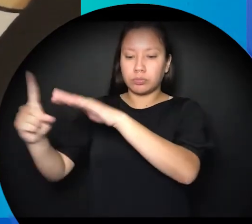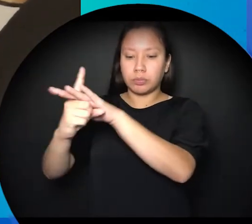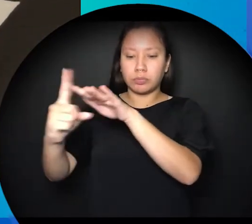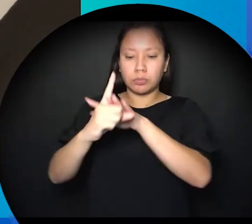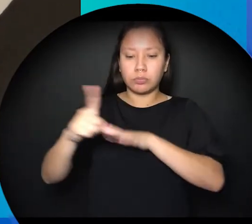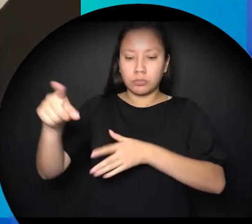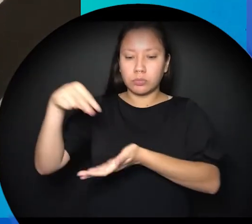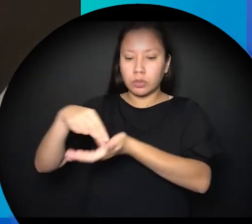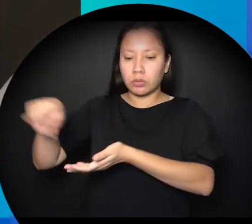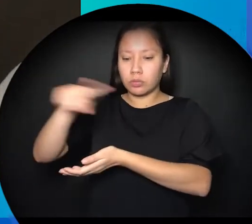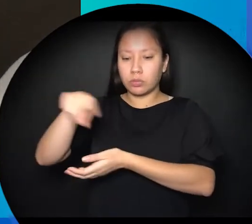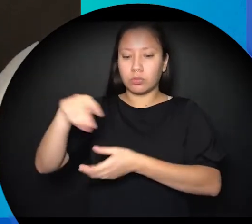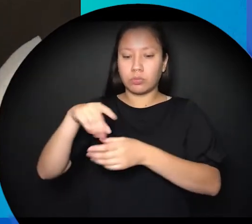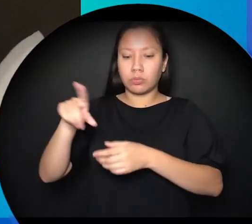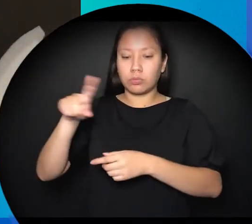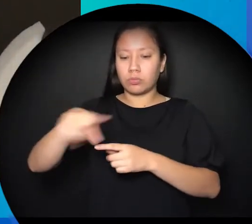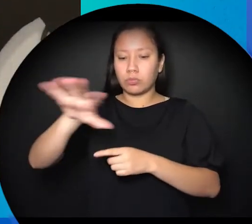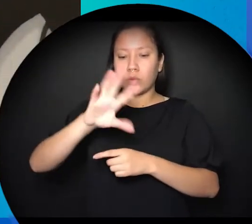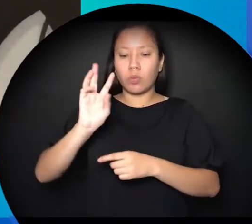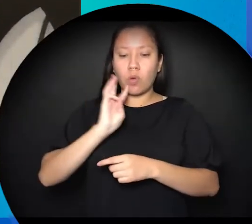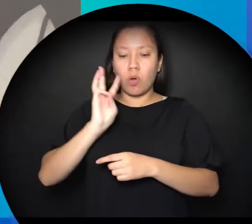you, we respect you